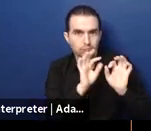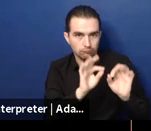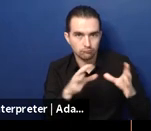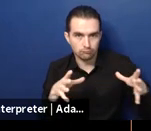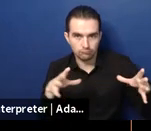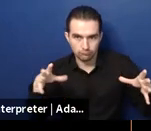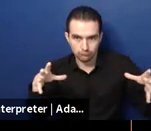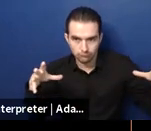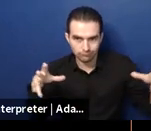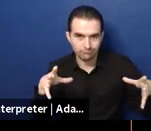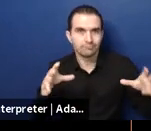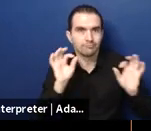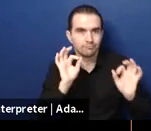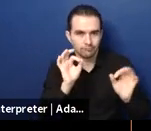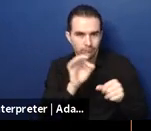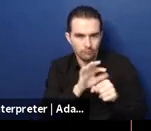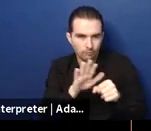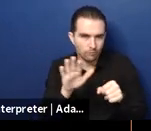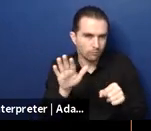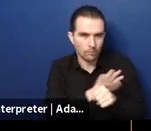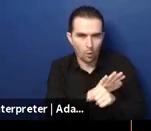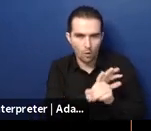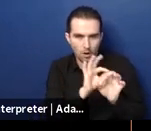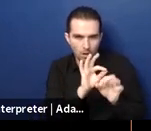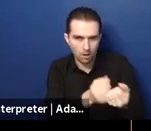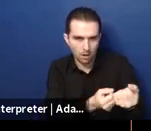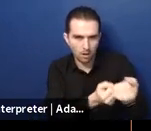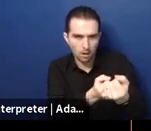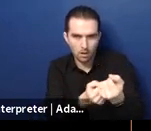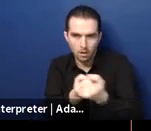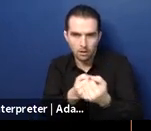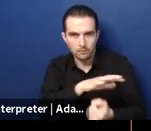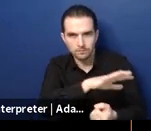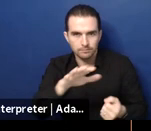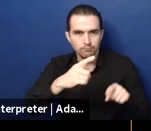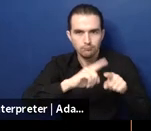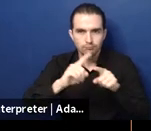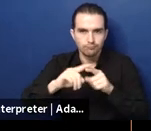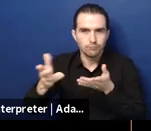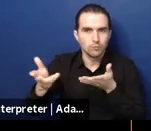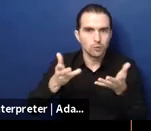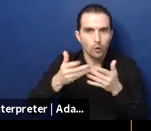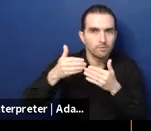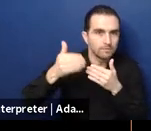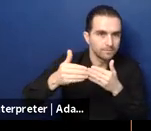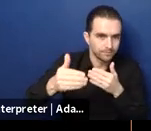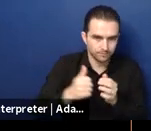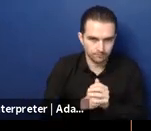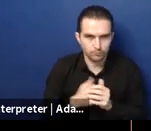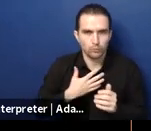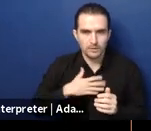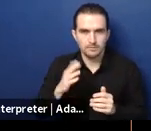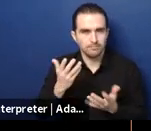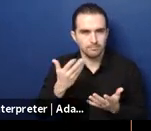always happens is that when when someone when a pa cannot go uh to provide a service for person with disability for the clients